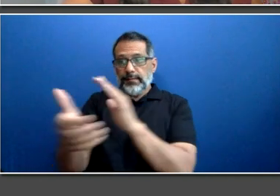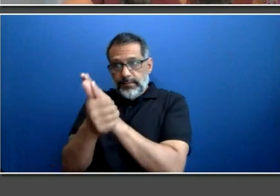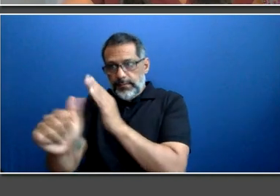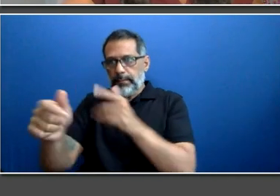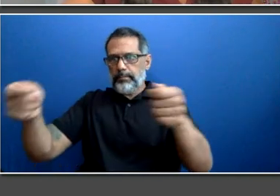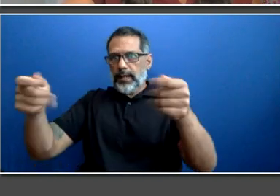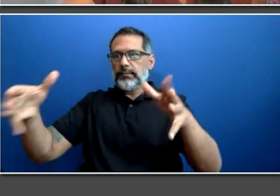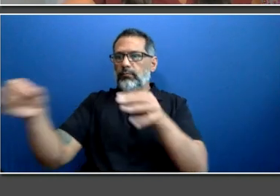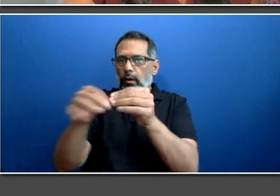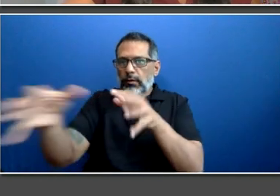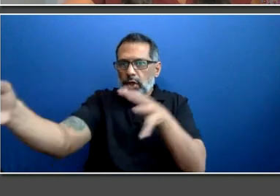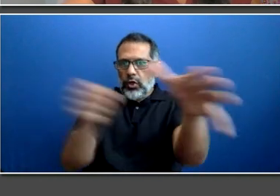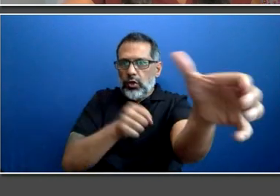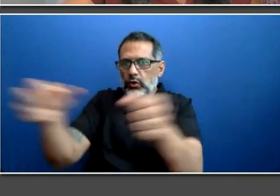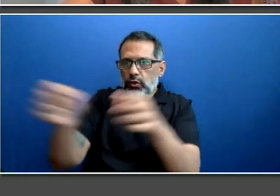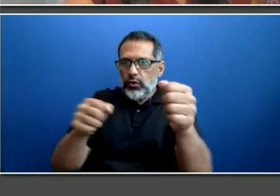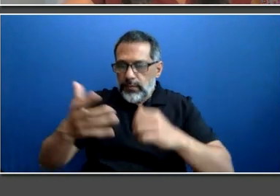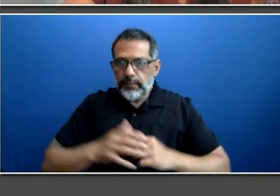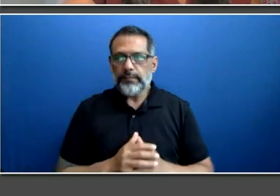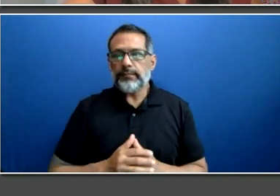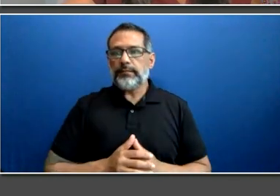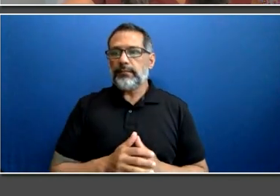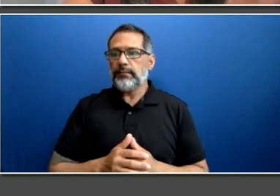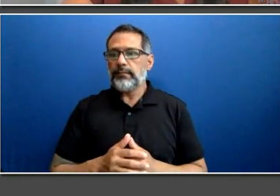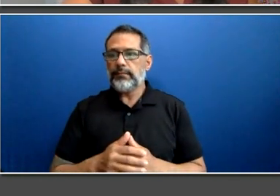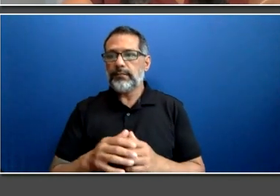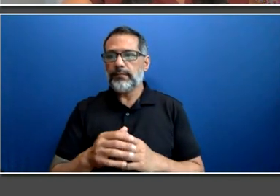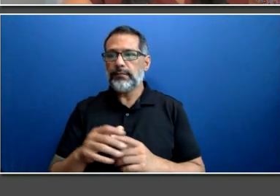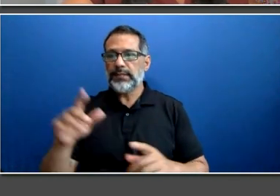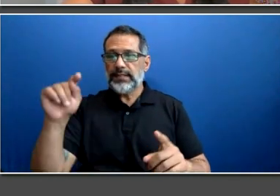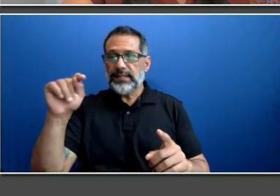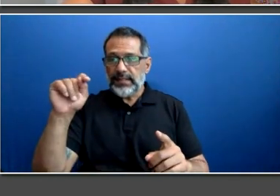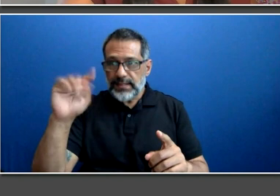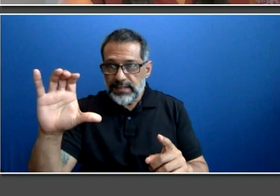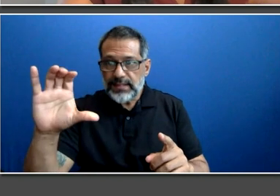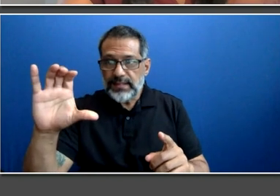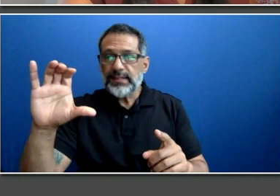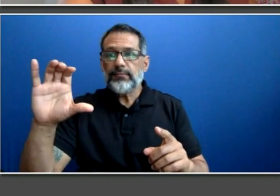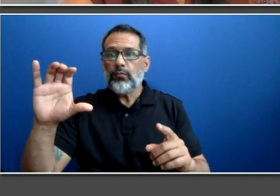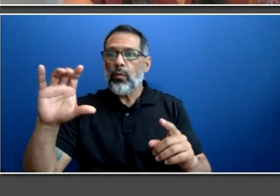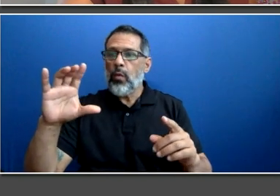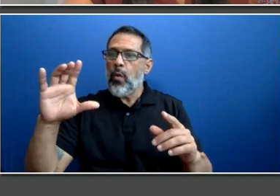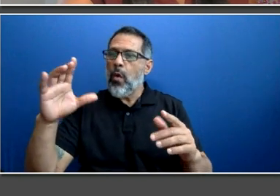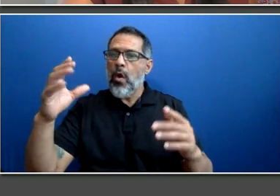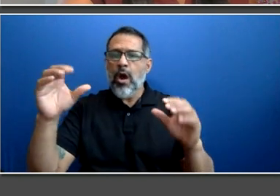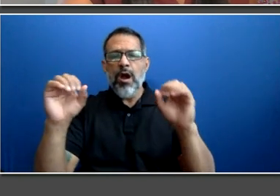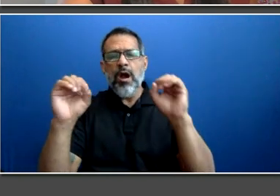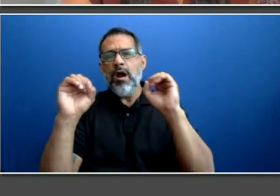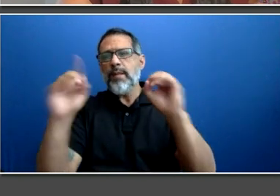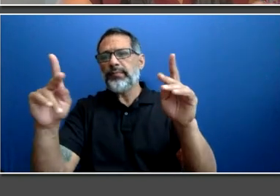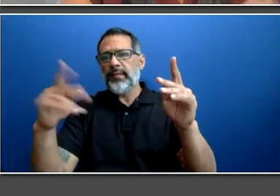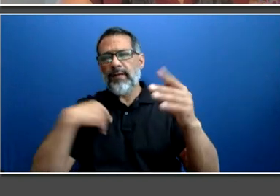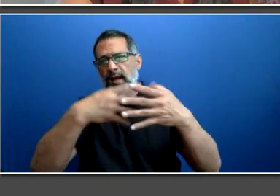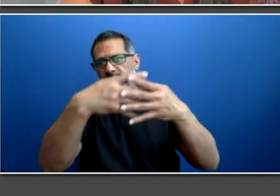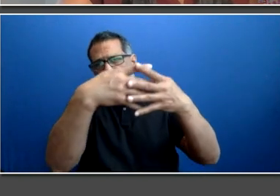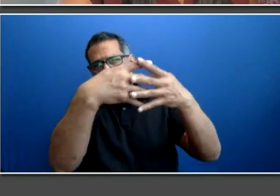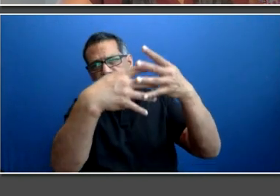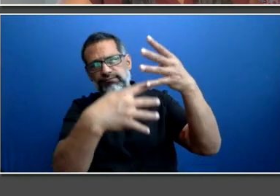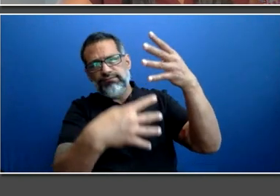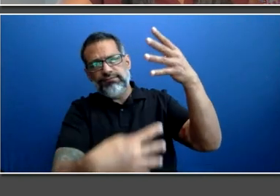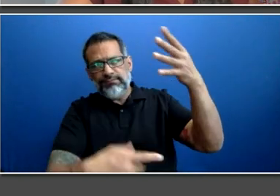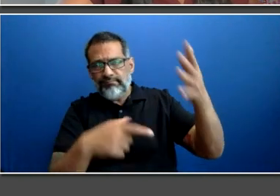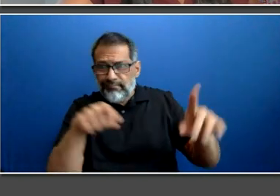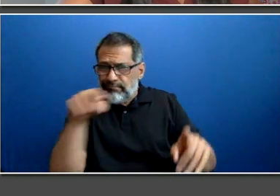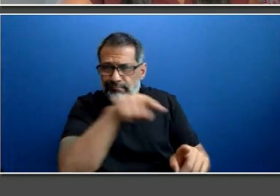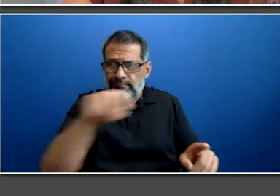offered me numerous opportunities, just like it has my other colleagues and the other folks we heard today. But one of the real